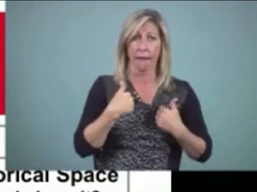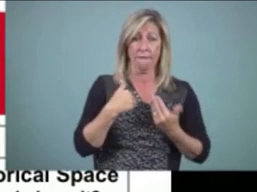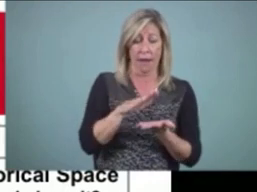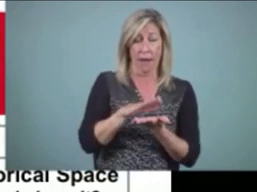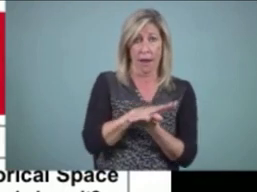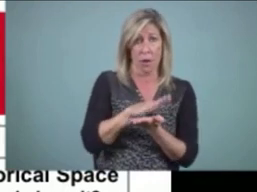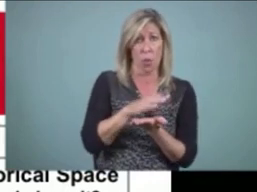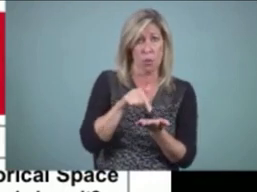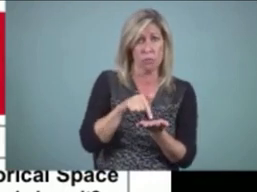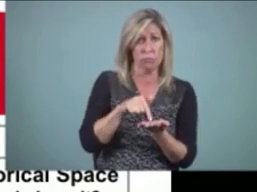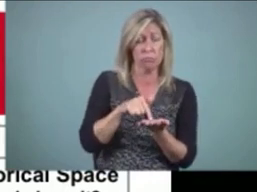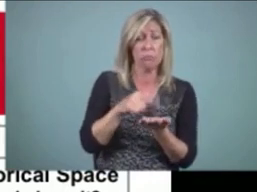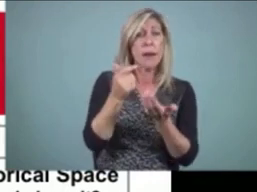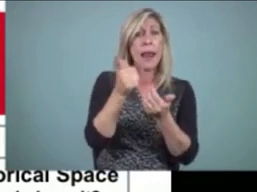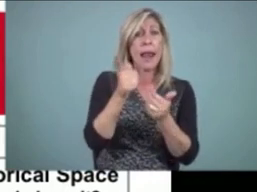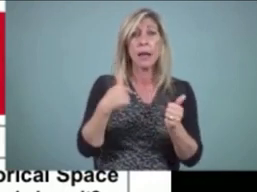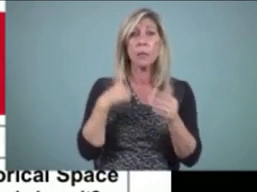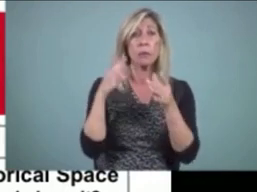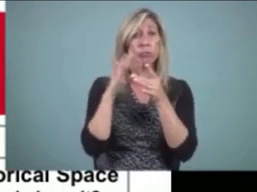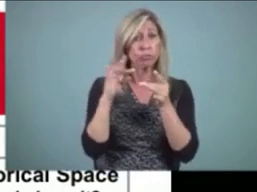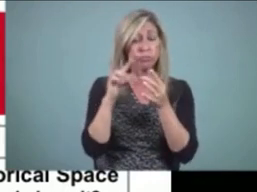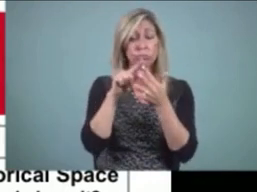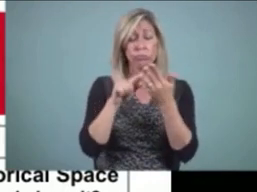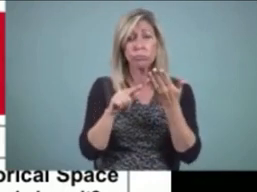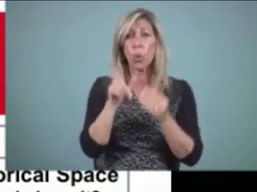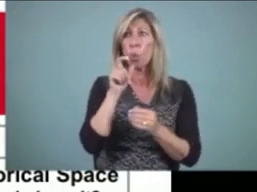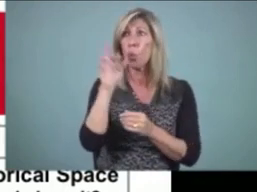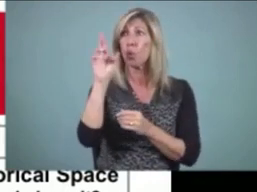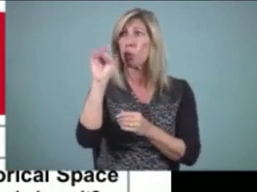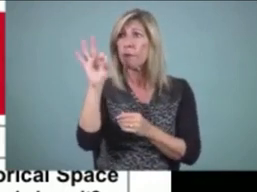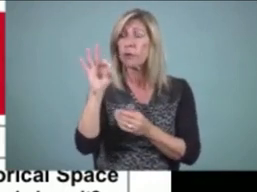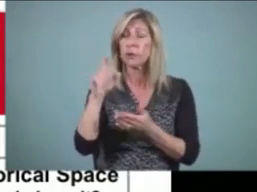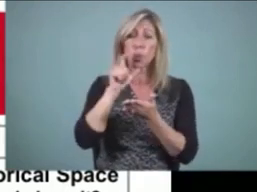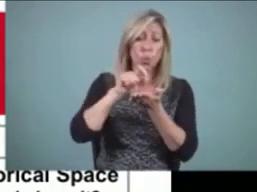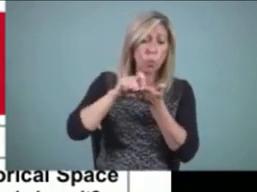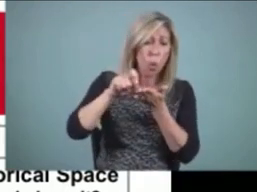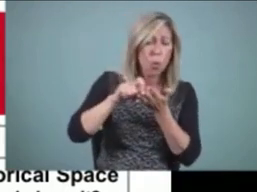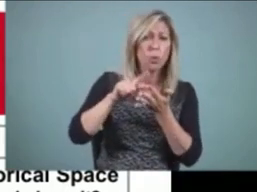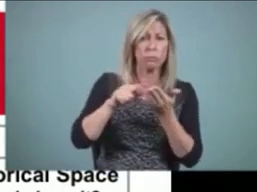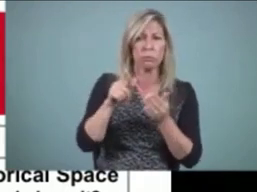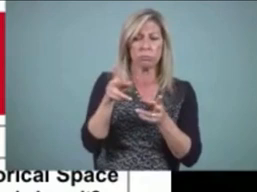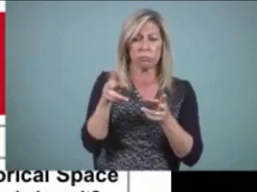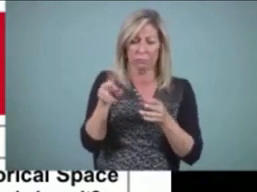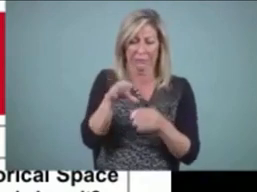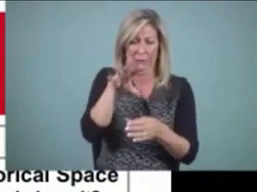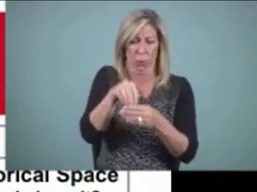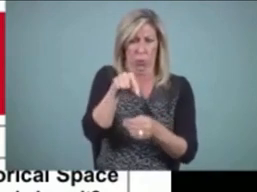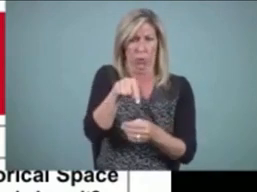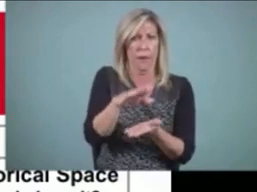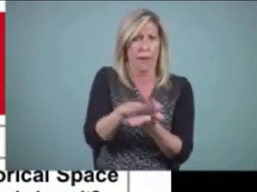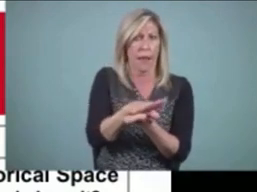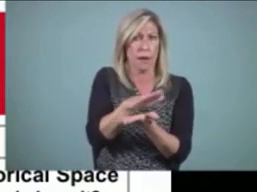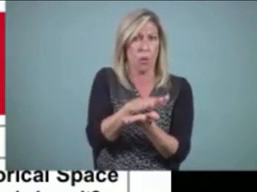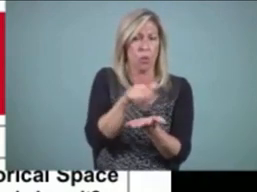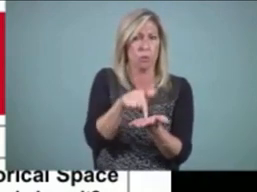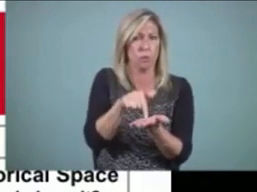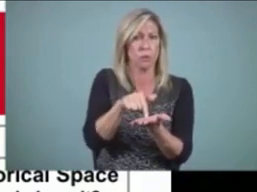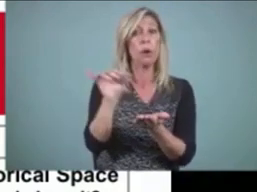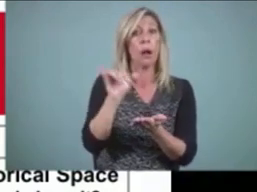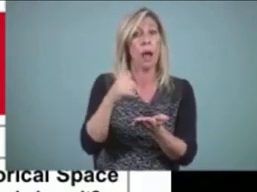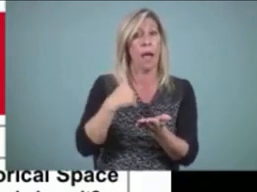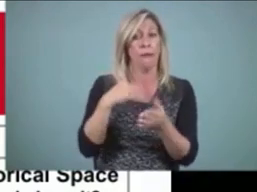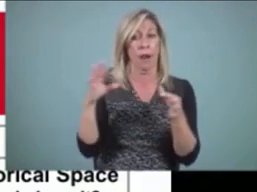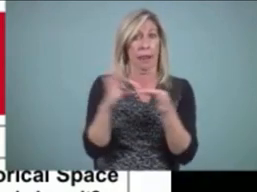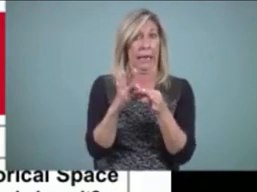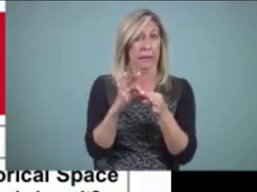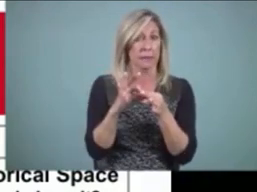you'll be able to find those in the handout, and you're going to see in some upcoming slides, links to resources and